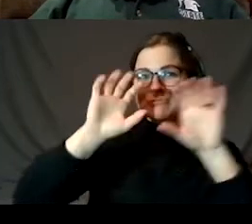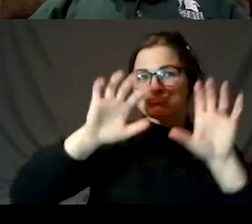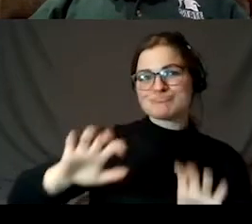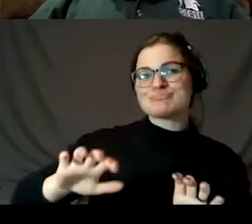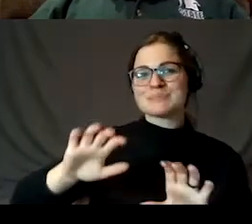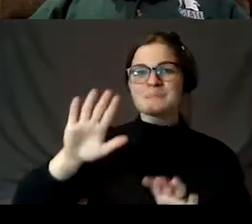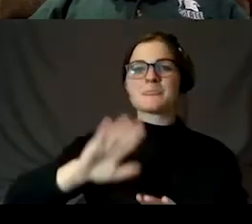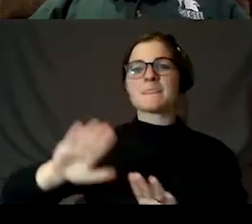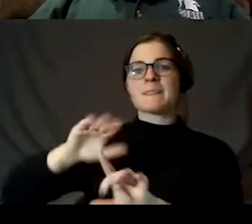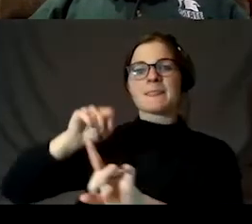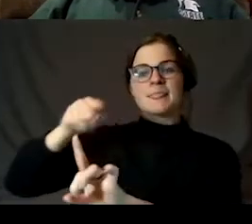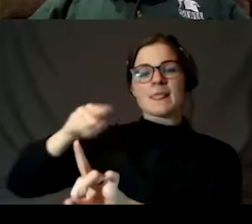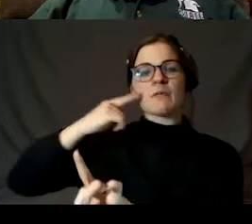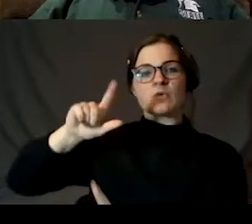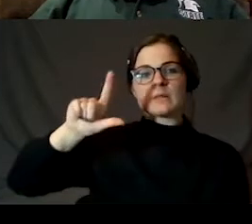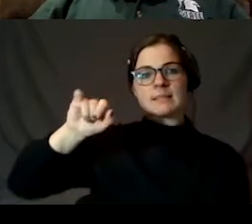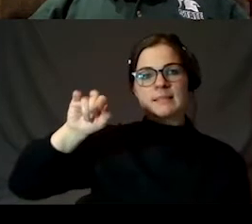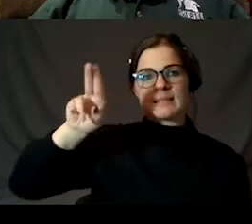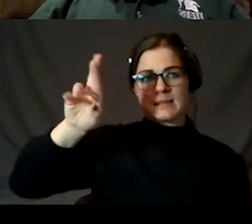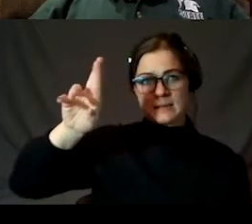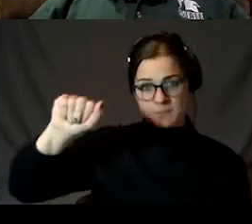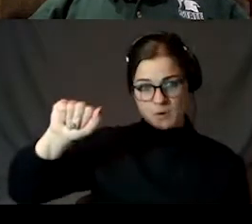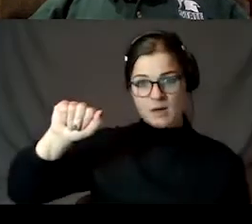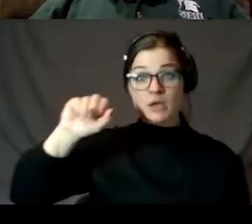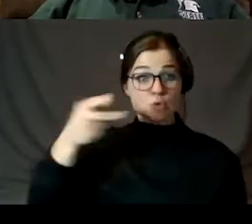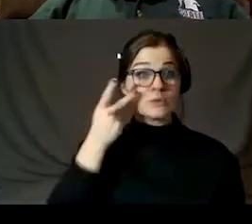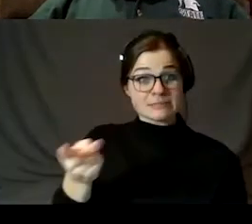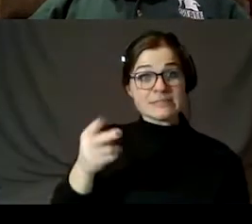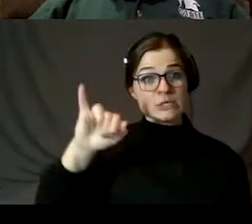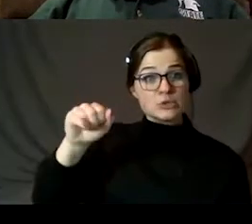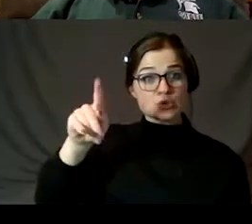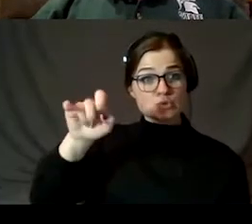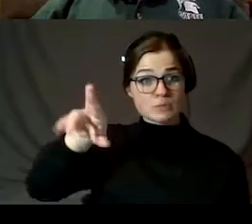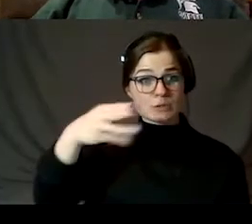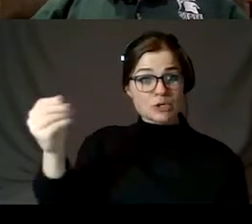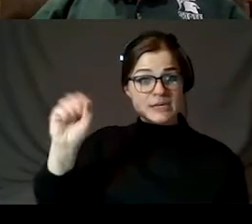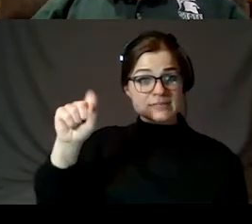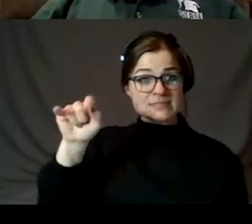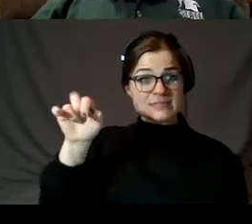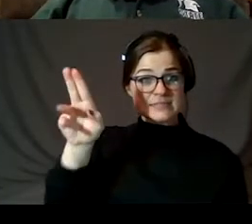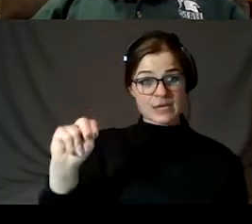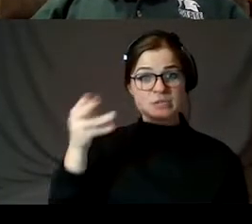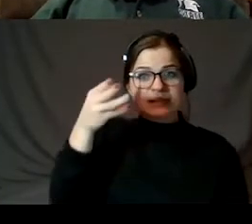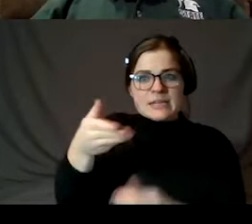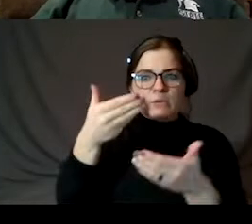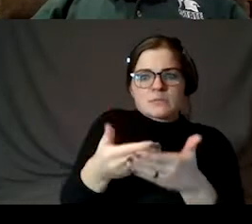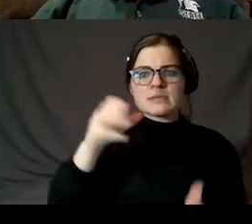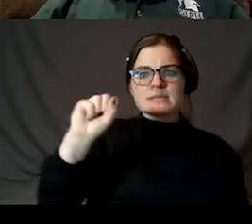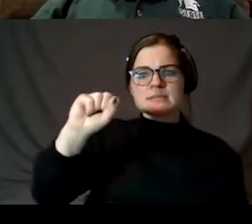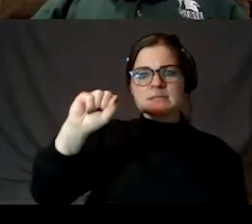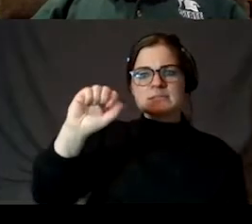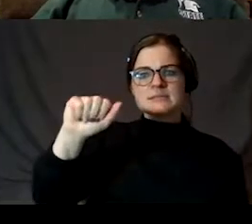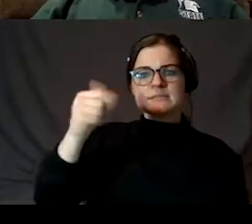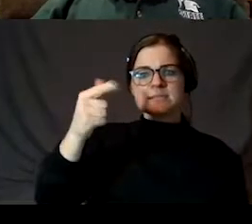in Libra, so Scorpius was obliterated. We could see Jupiter and Saturn because they're by Sagittarius. One month later,